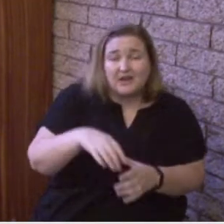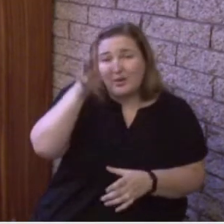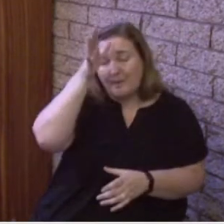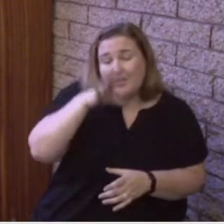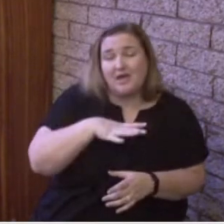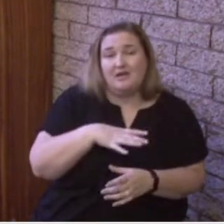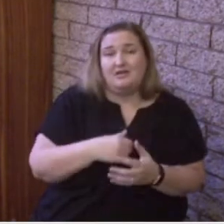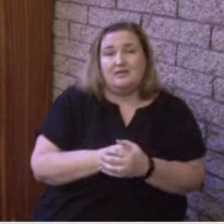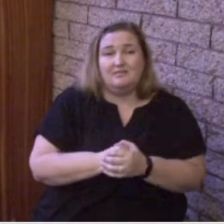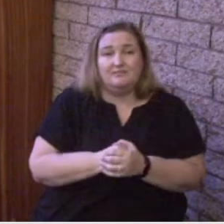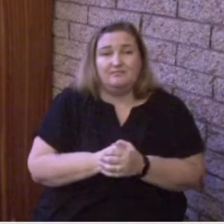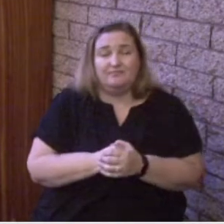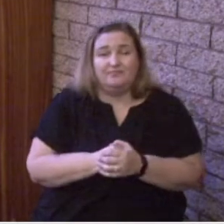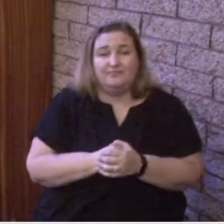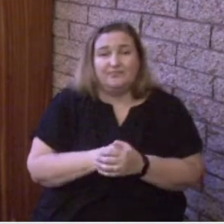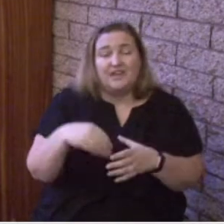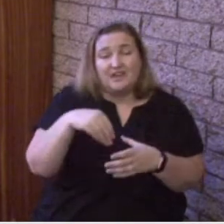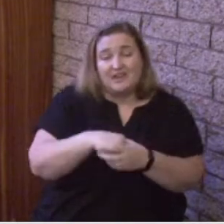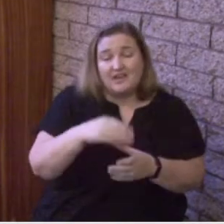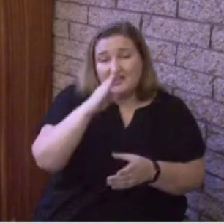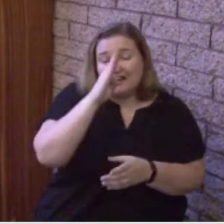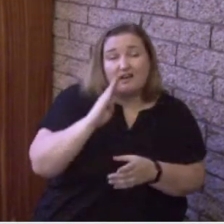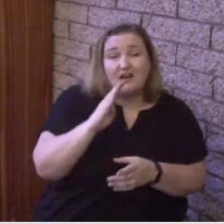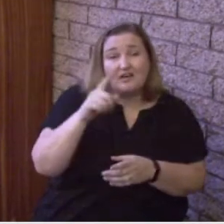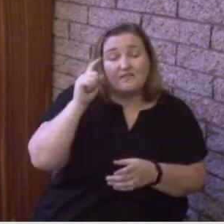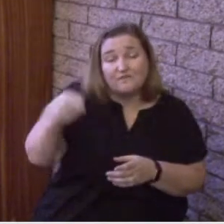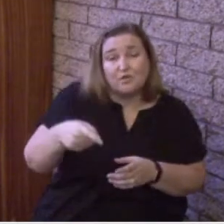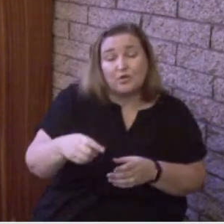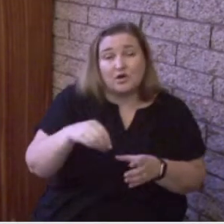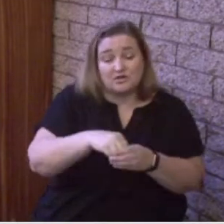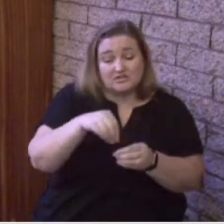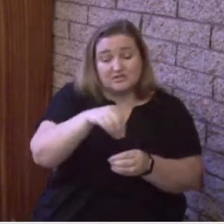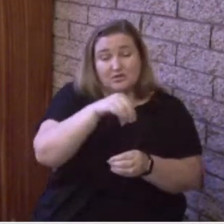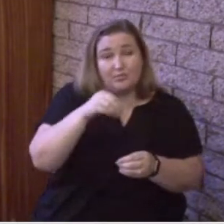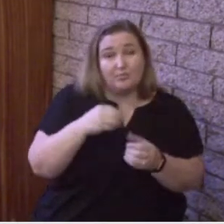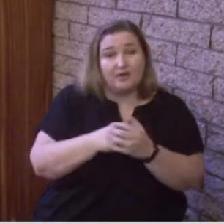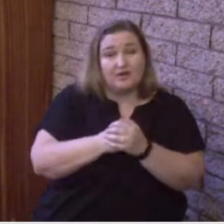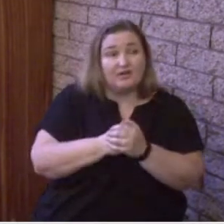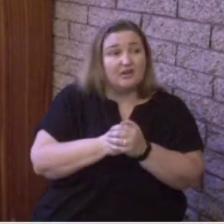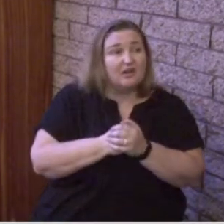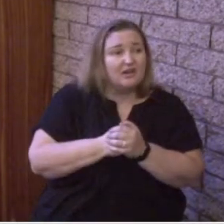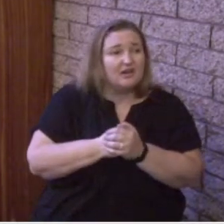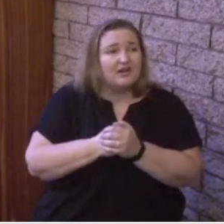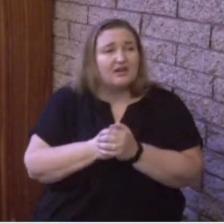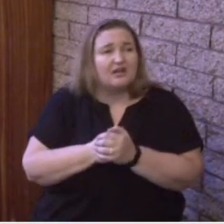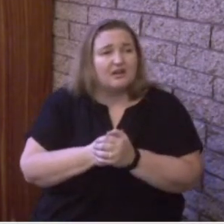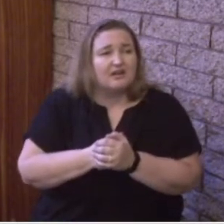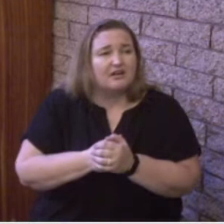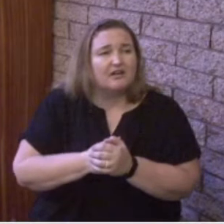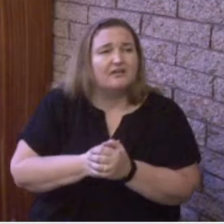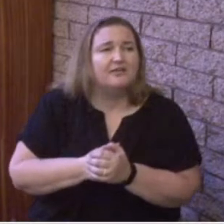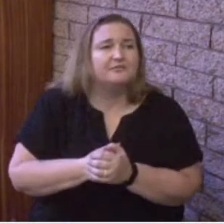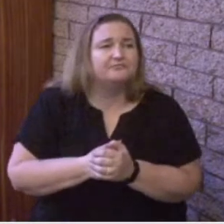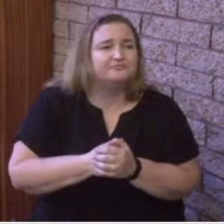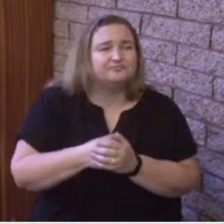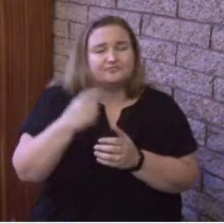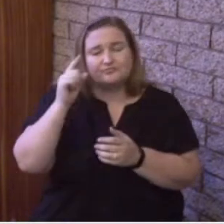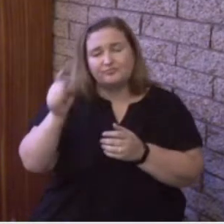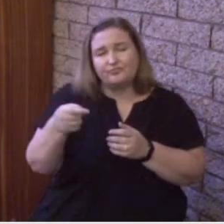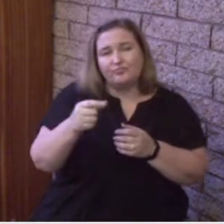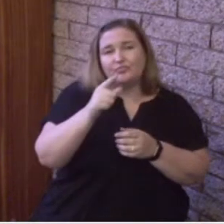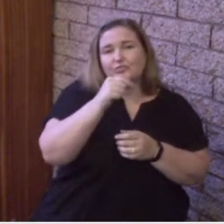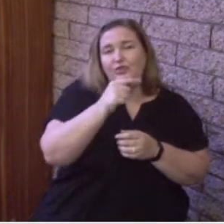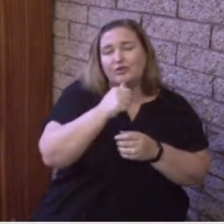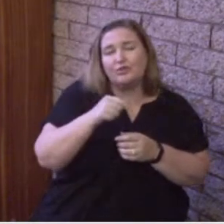Spirit searches everything, even the depths of God for who knows a person's thoughts except the